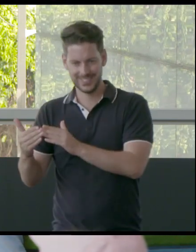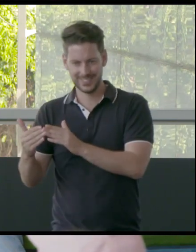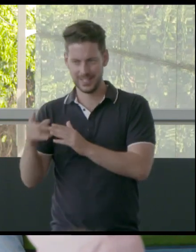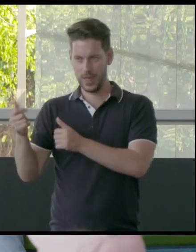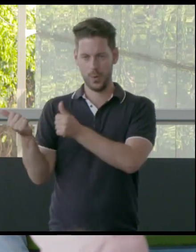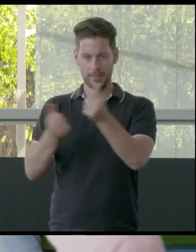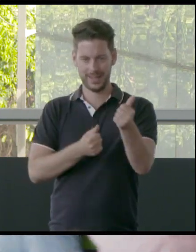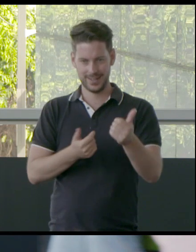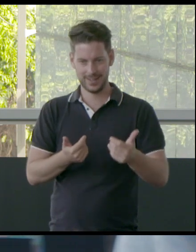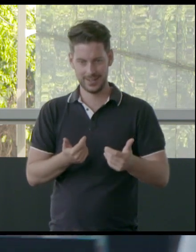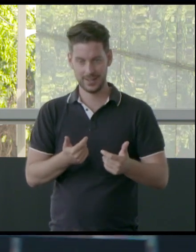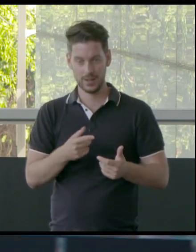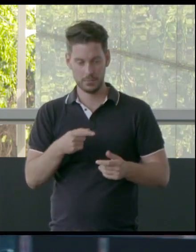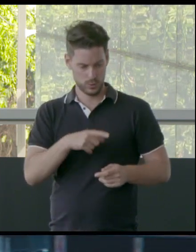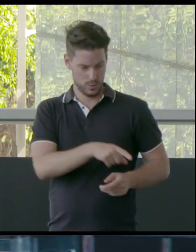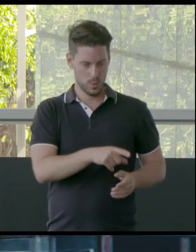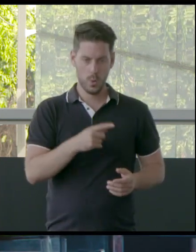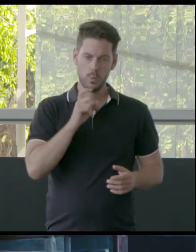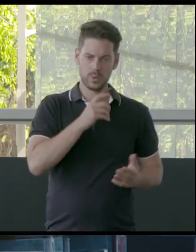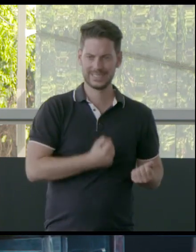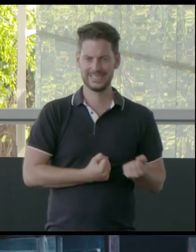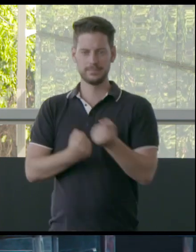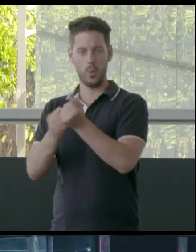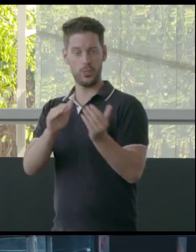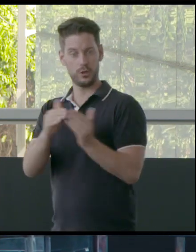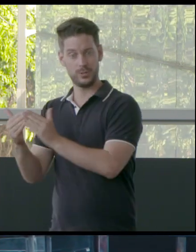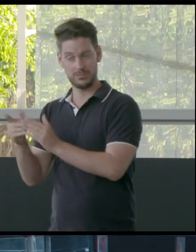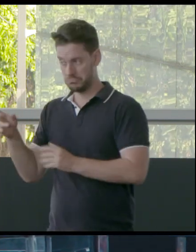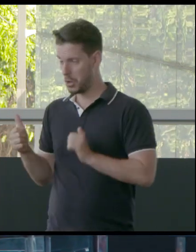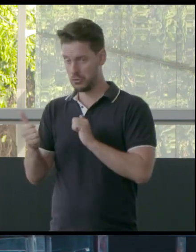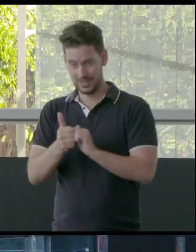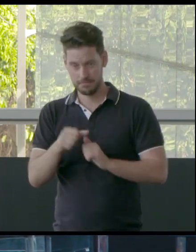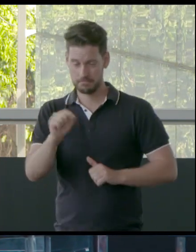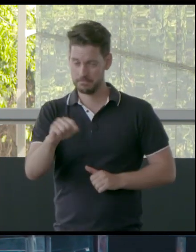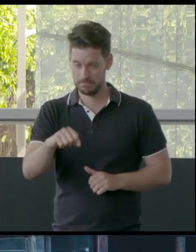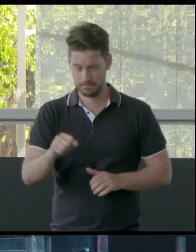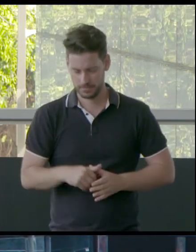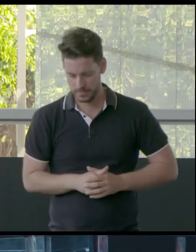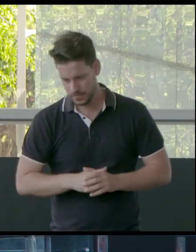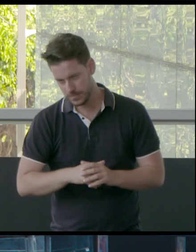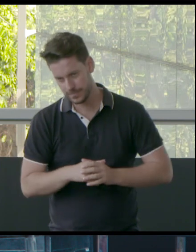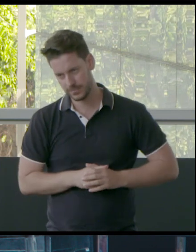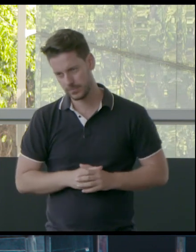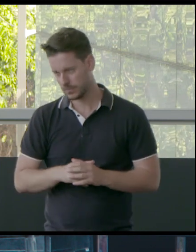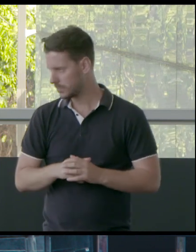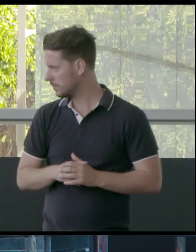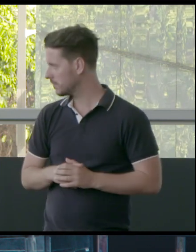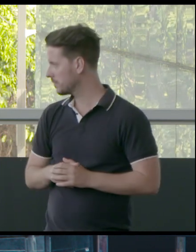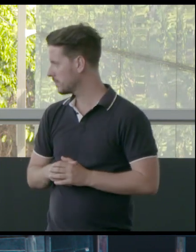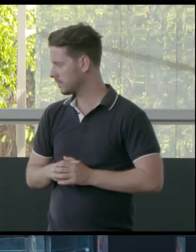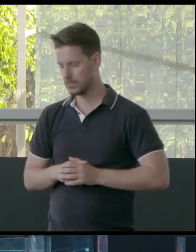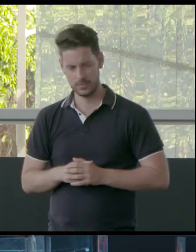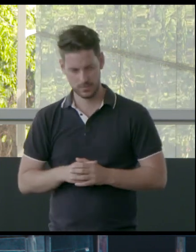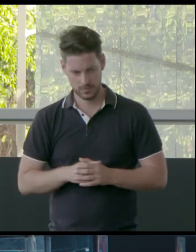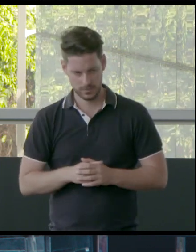wellbeing, all the communities they support. Would you agree with that statement? Yeah, do. And can you, is that on?